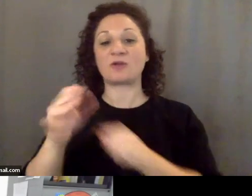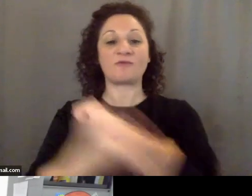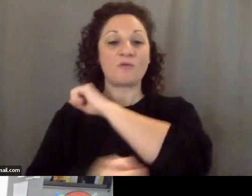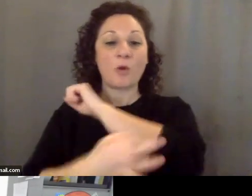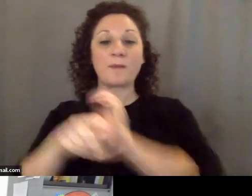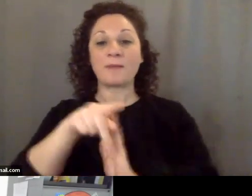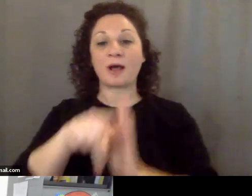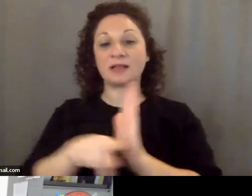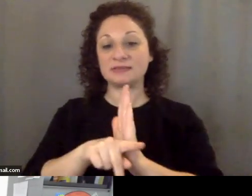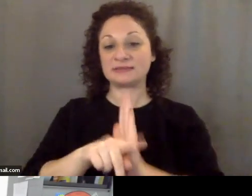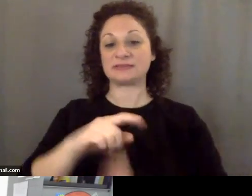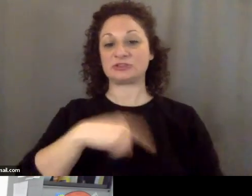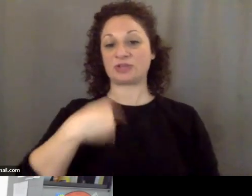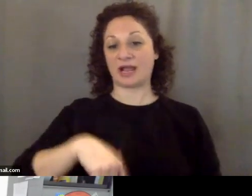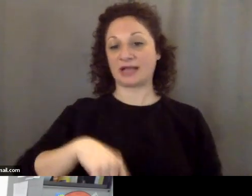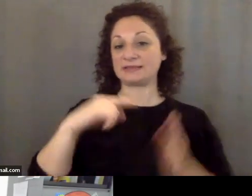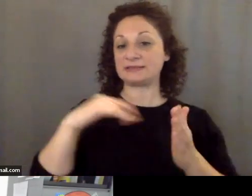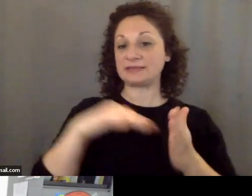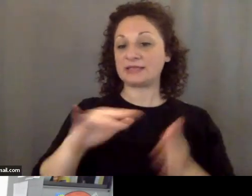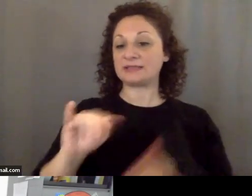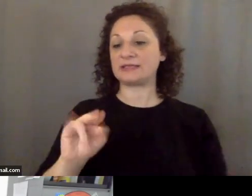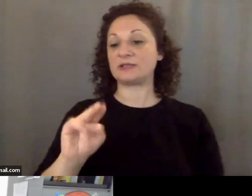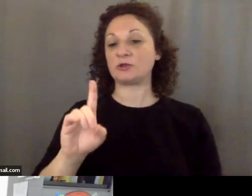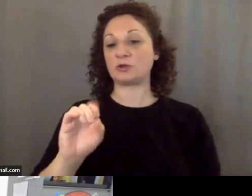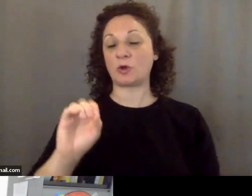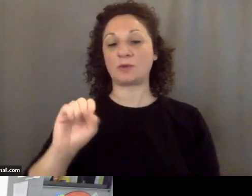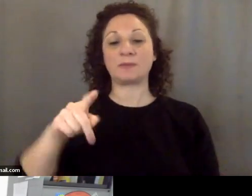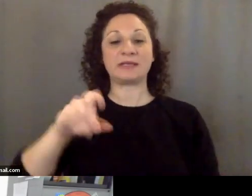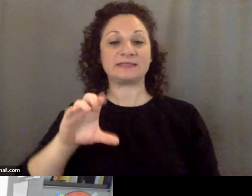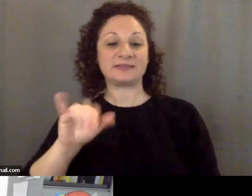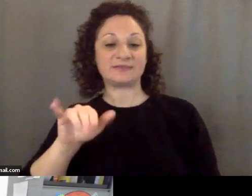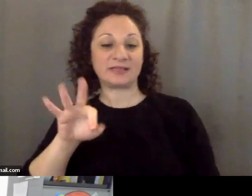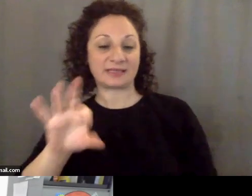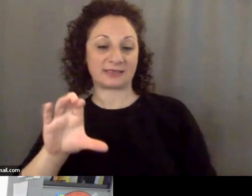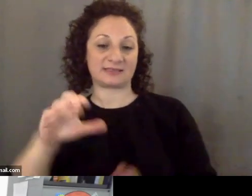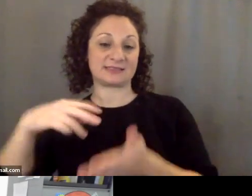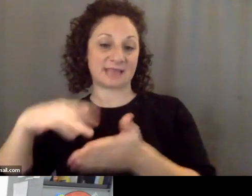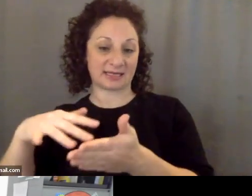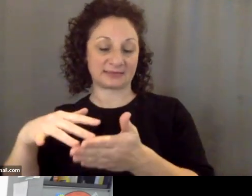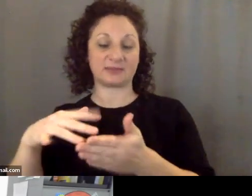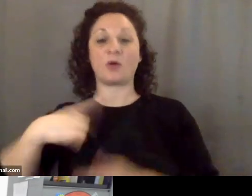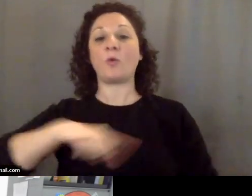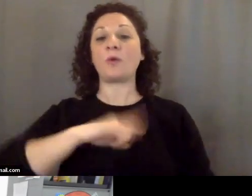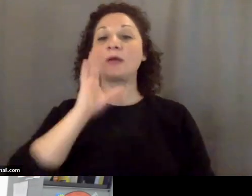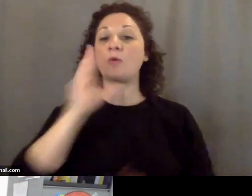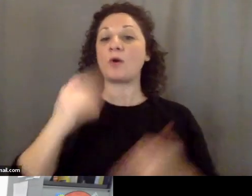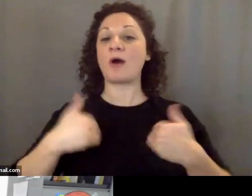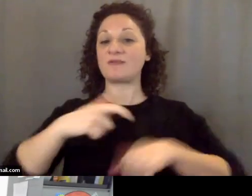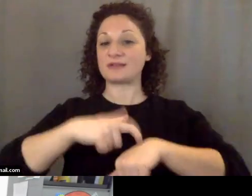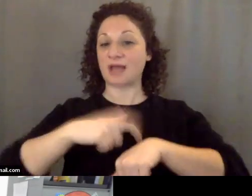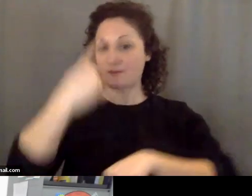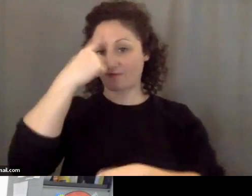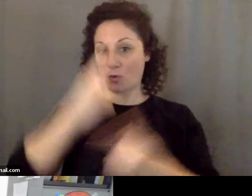-Pacific security studies. Before I hand it over to Dr. Dreyer, I would like to point out that we'll have time for questions